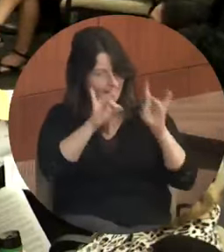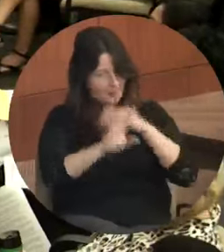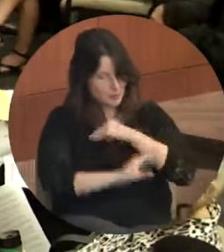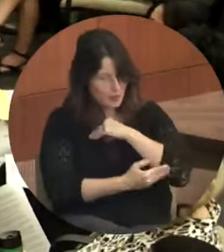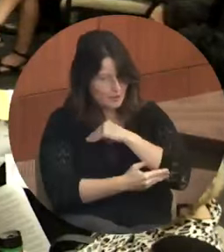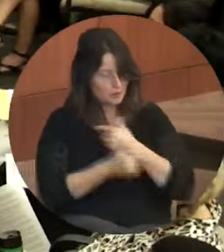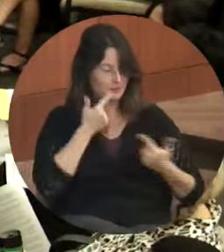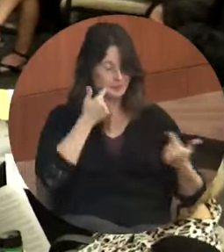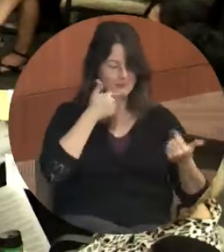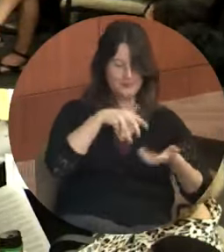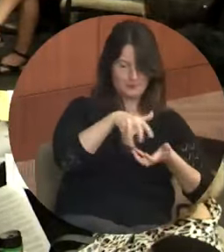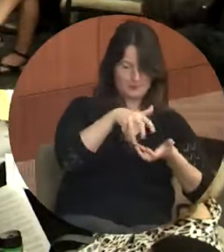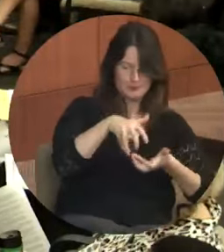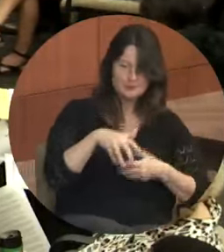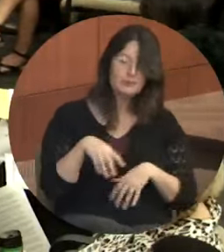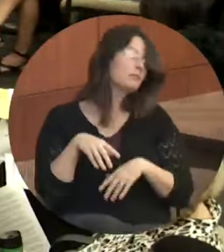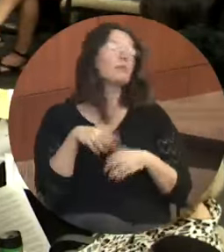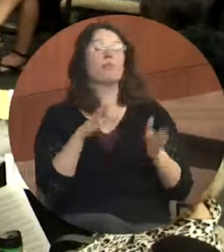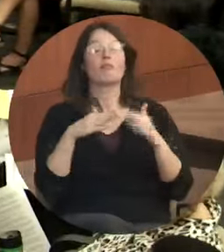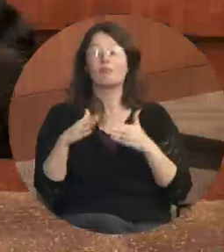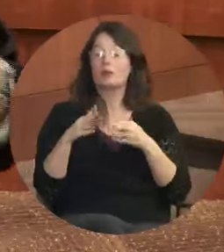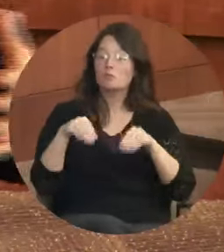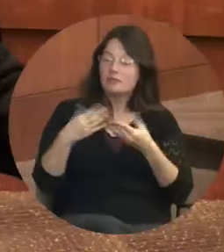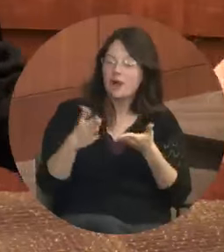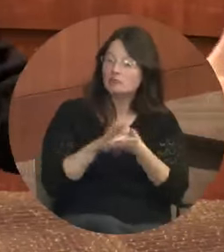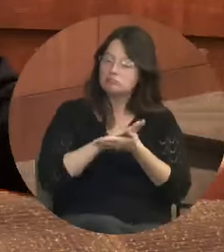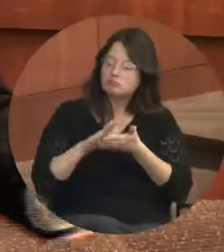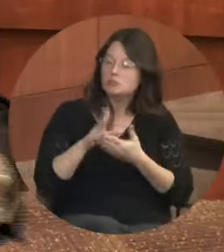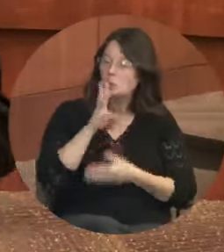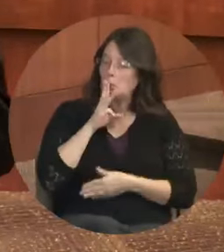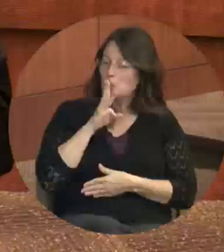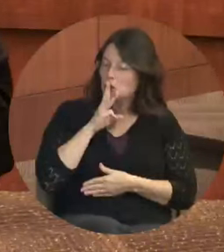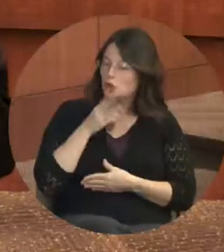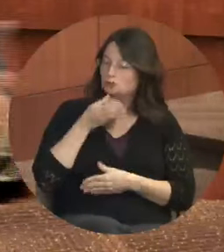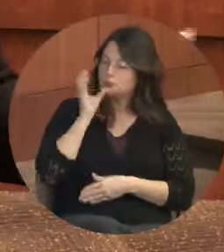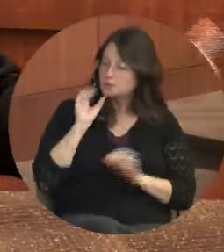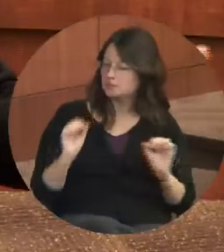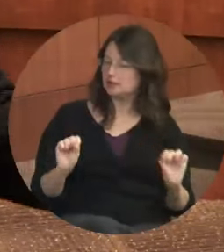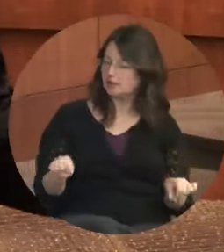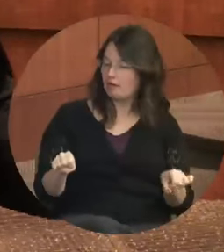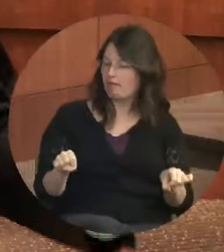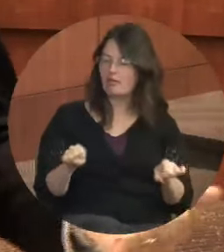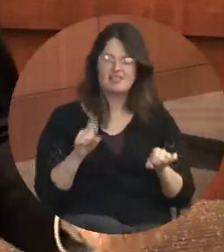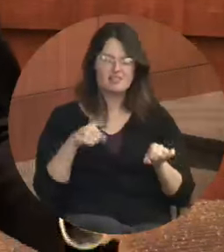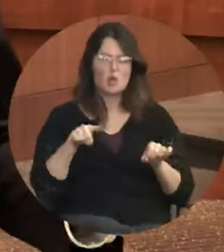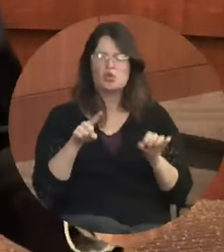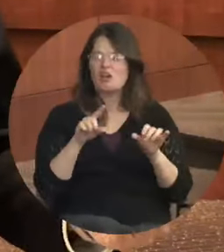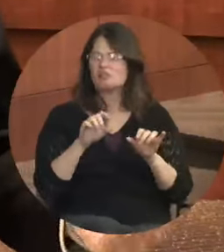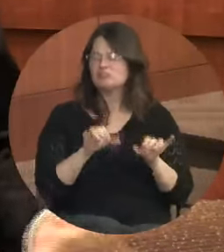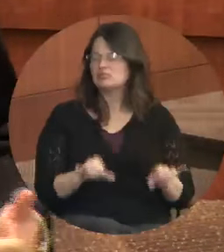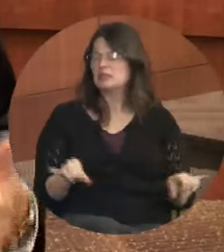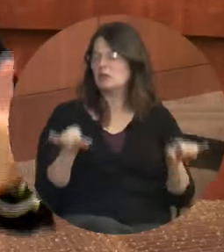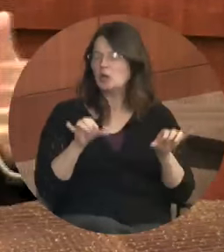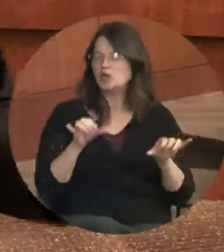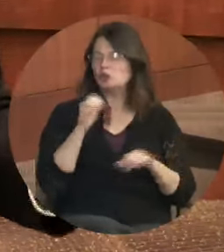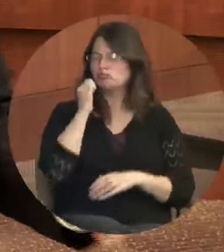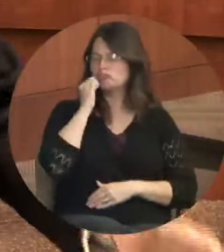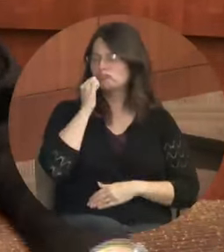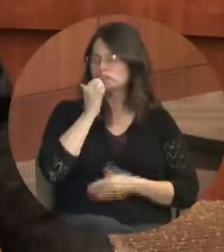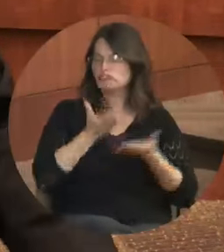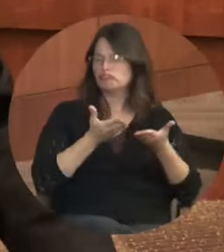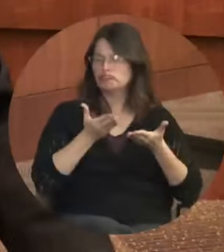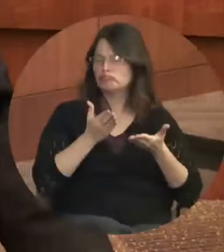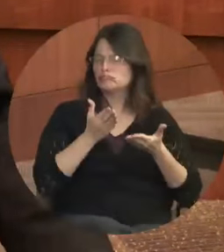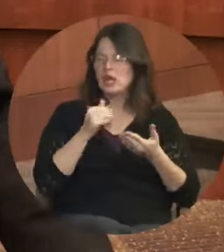Provide clean drinking water. You know, these are standard services. They're not addressed in the strategic plan, but don't be